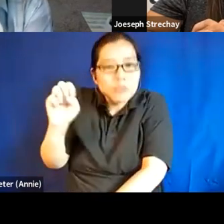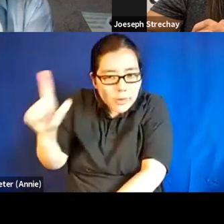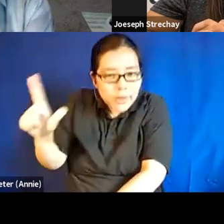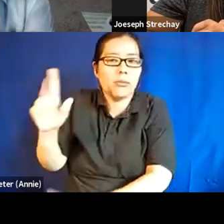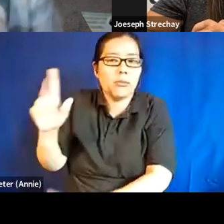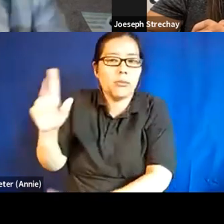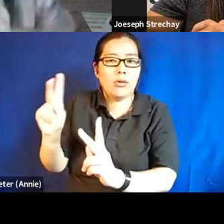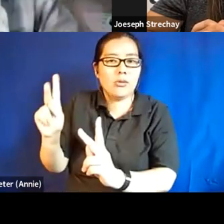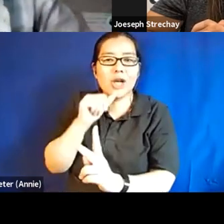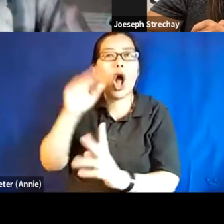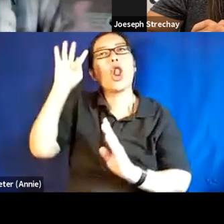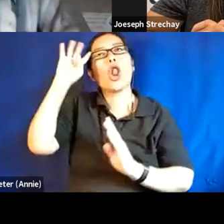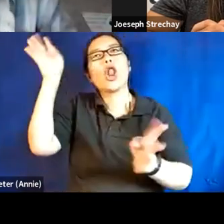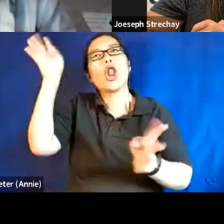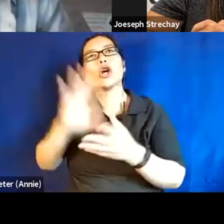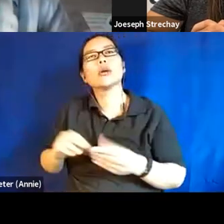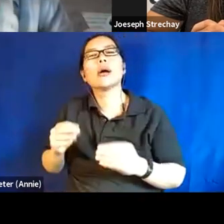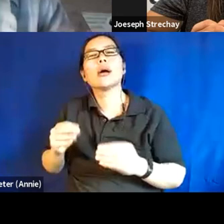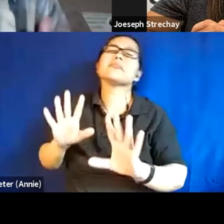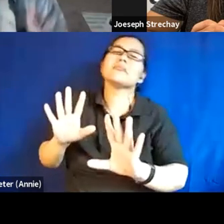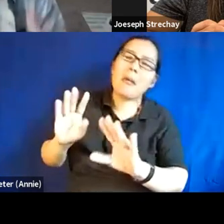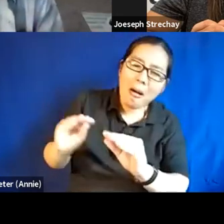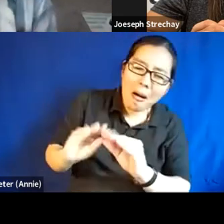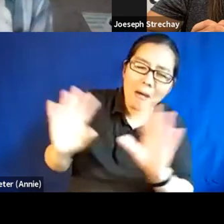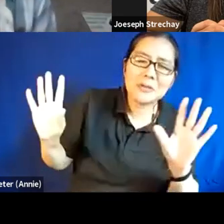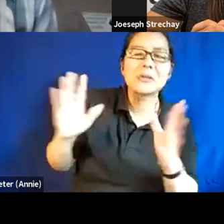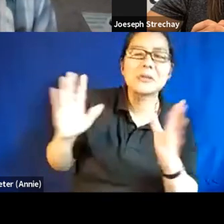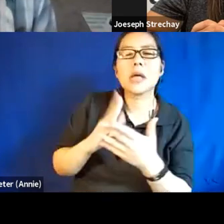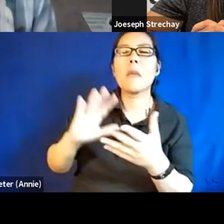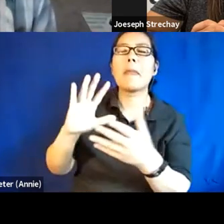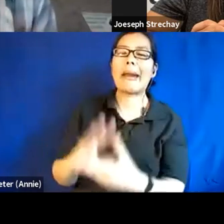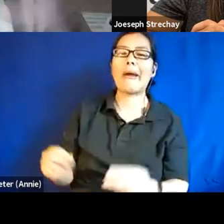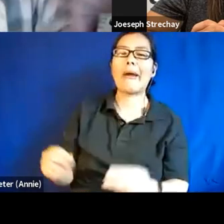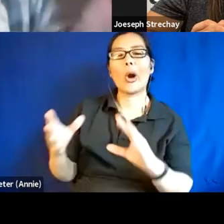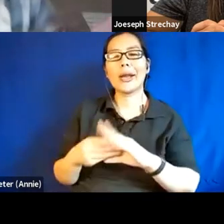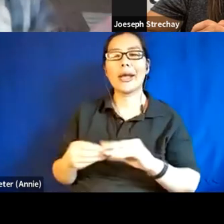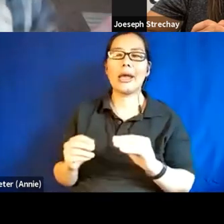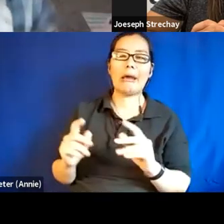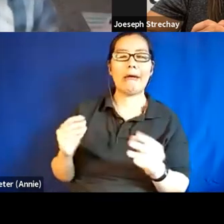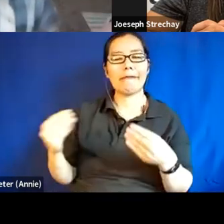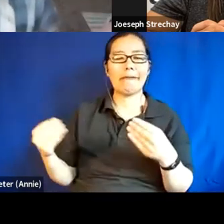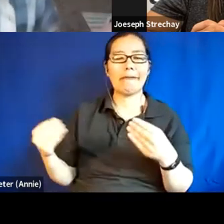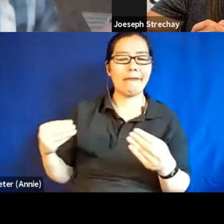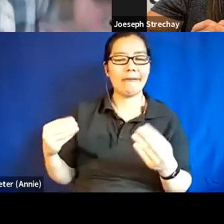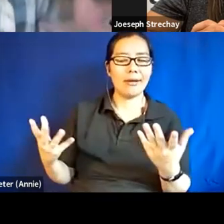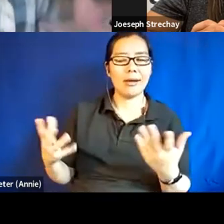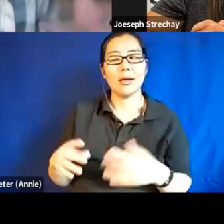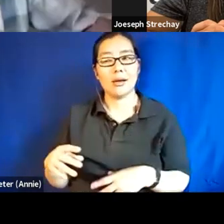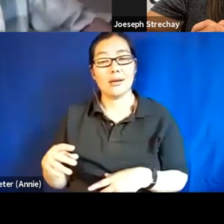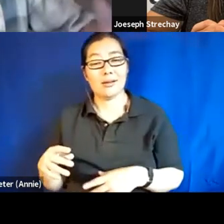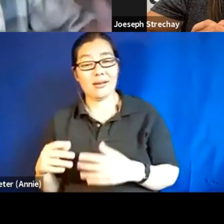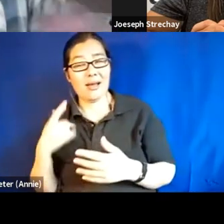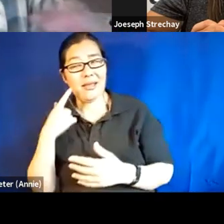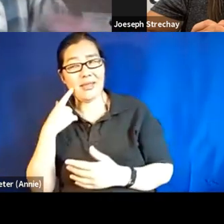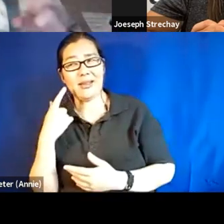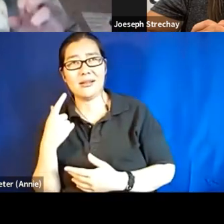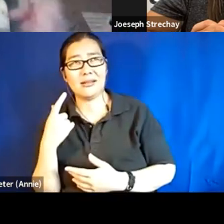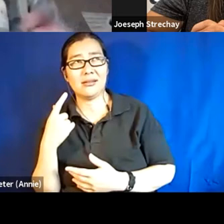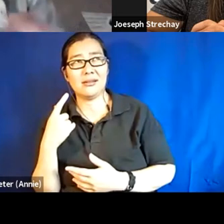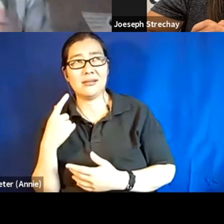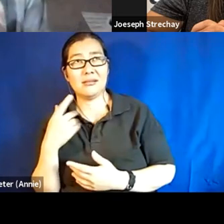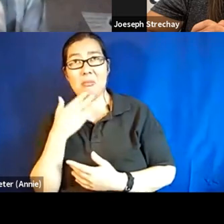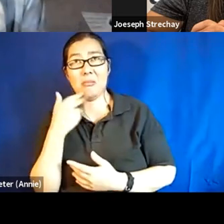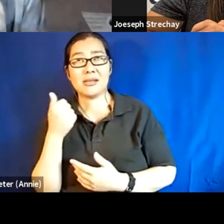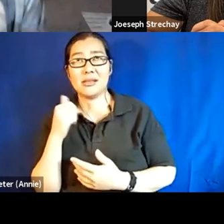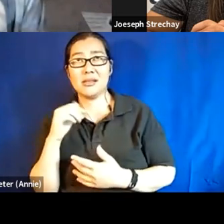of course he takes dramatic licenses and he's, you know, doing, um, and, maybe the greatest dramatic license is to actually do these techniques where you